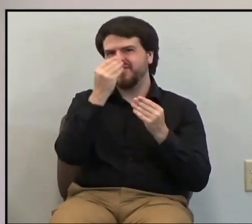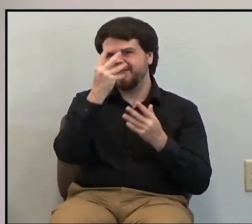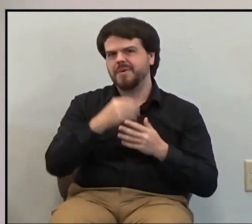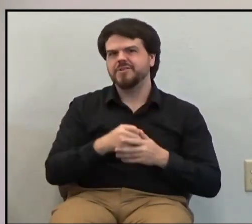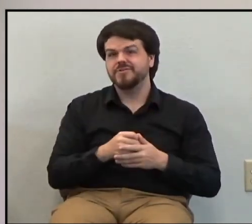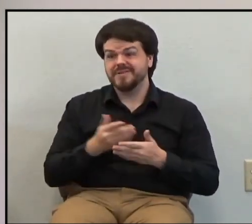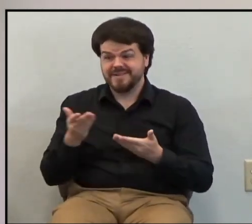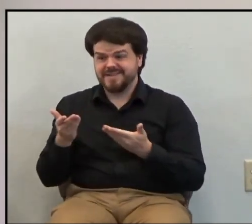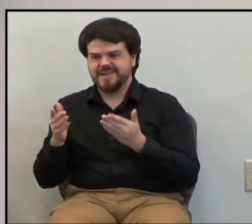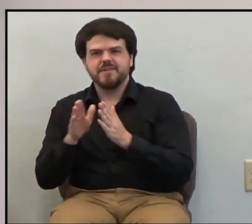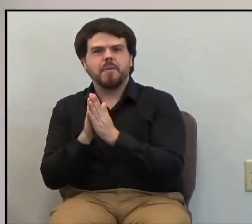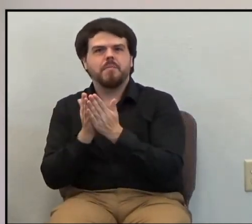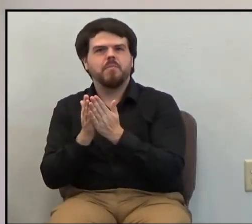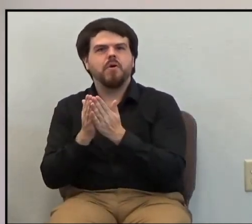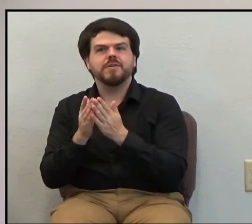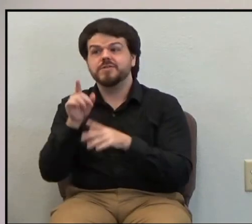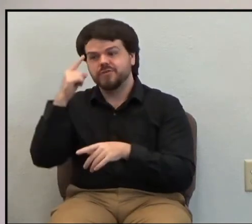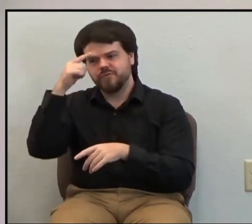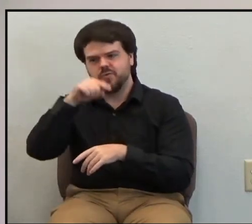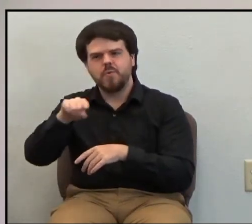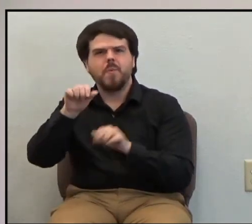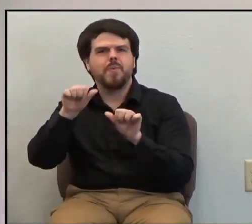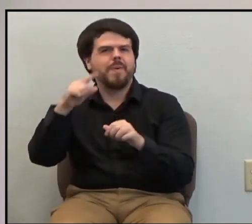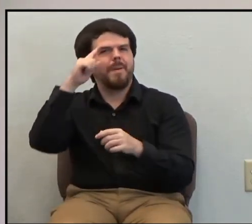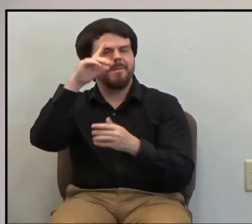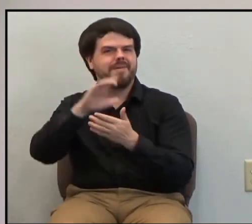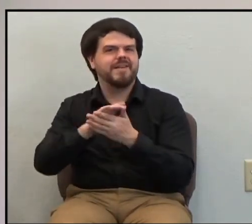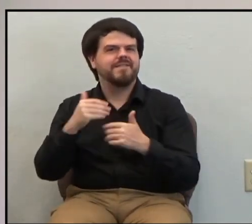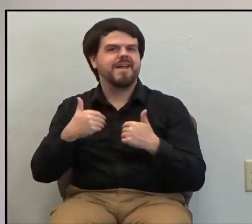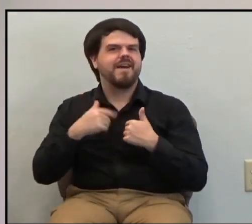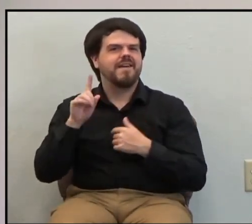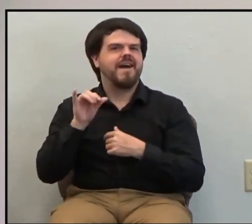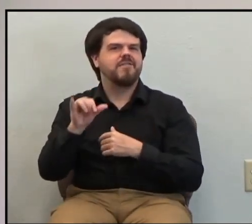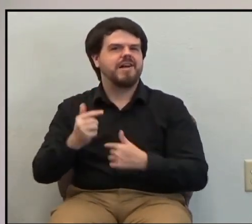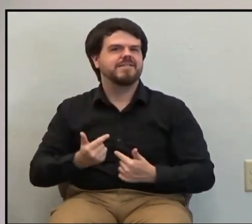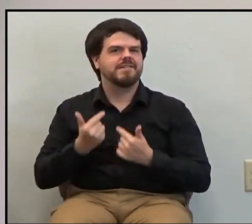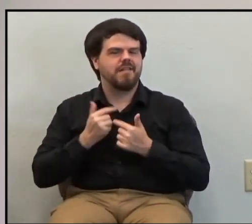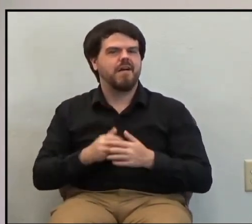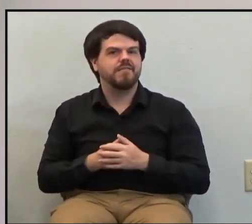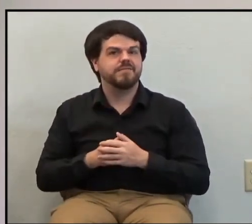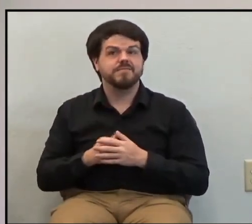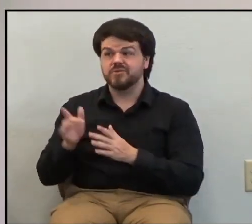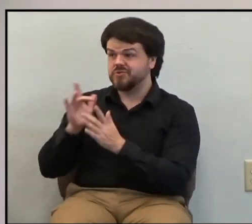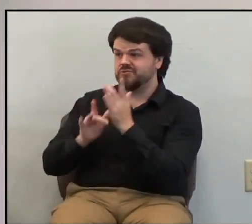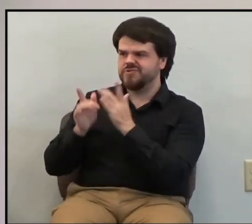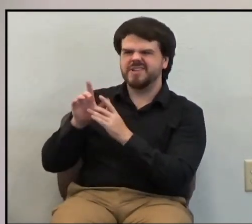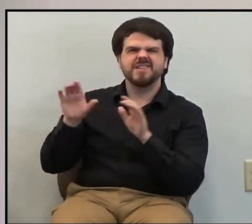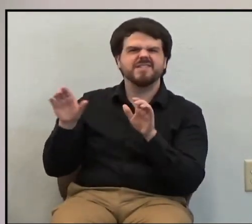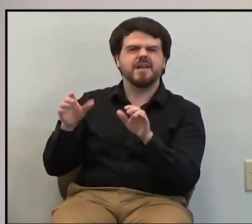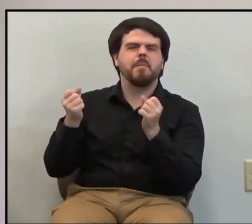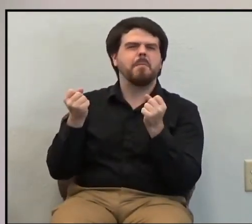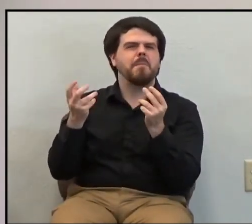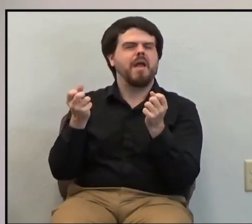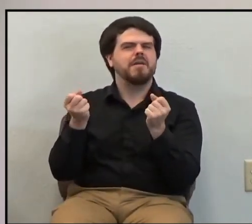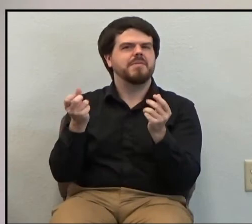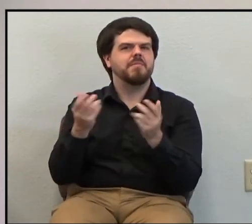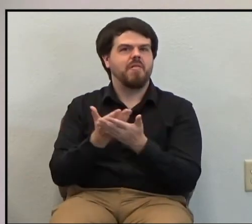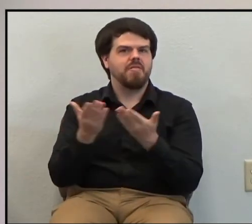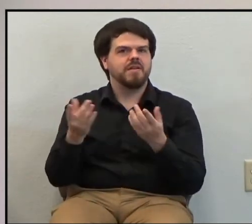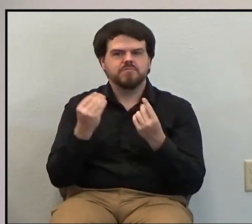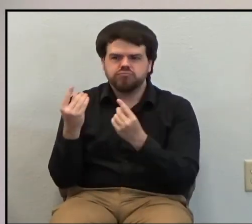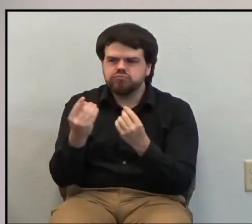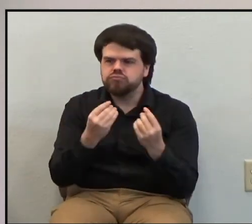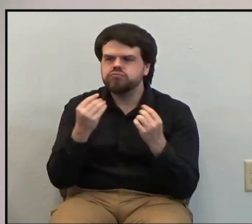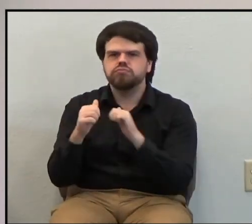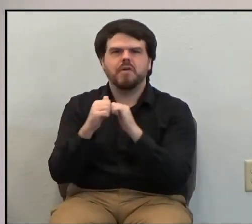written so that you may believe and have everlasting life. So Jesus did a lot of things with his friends, the apostles, with his disciples,